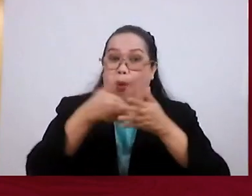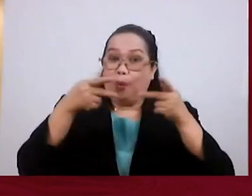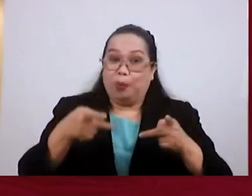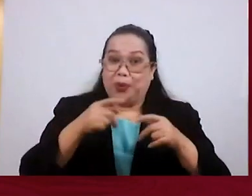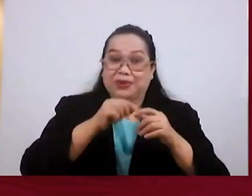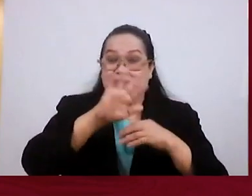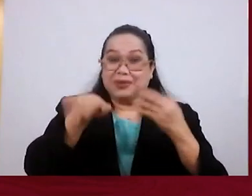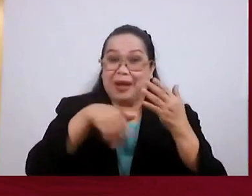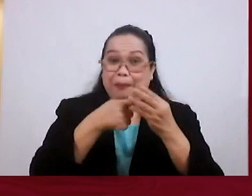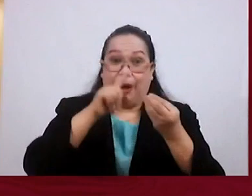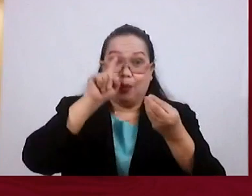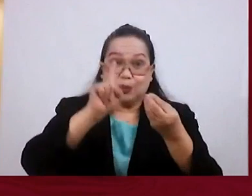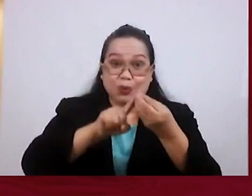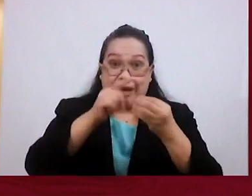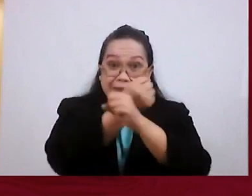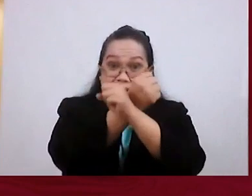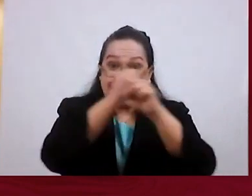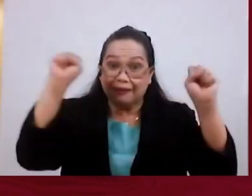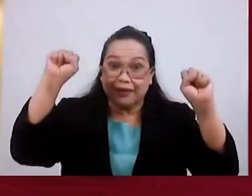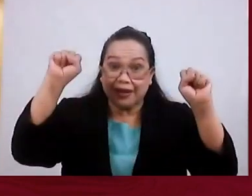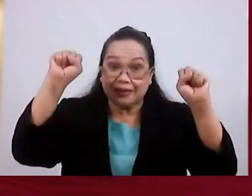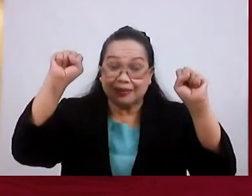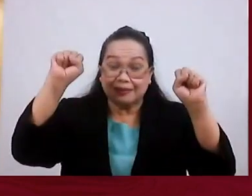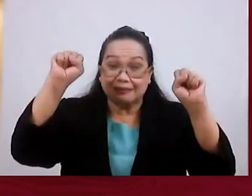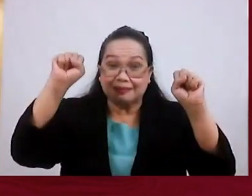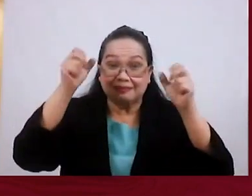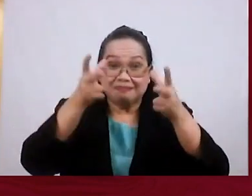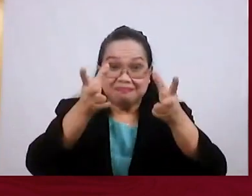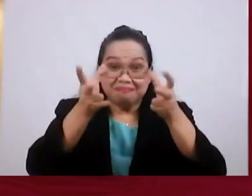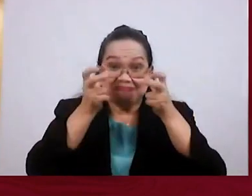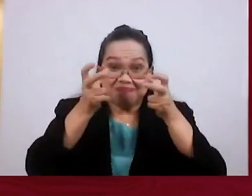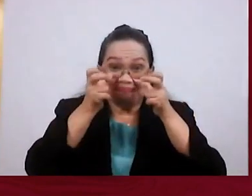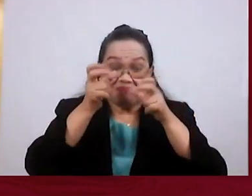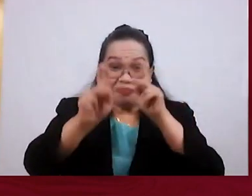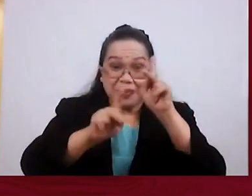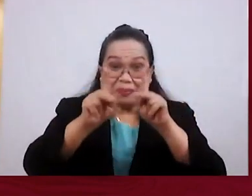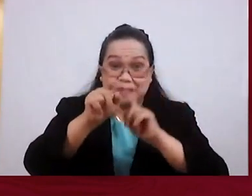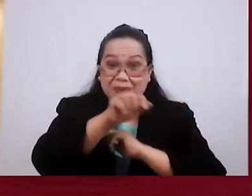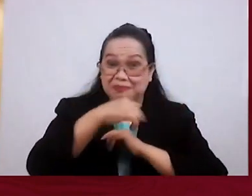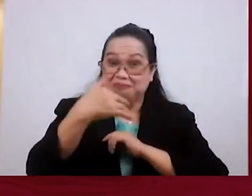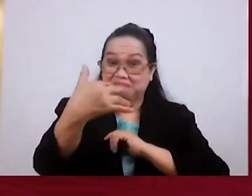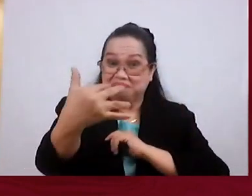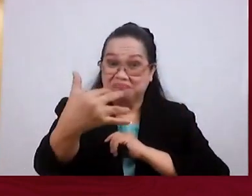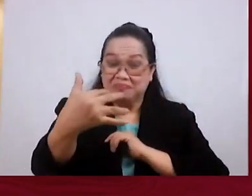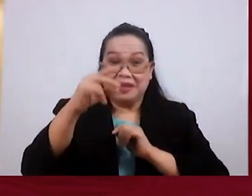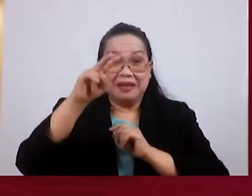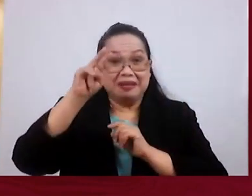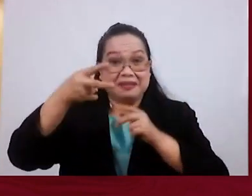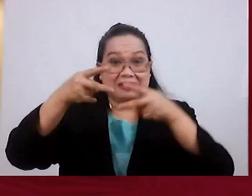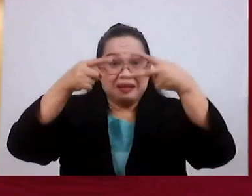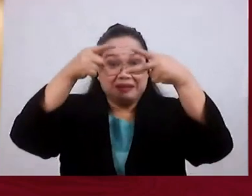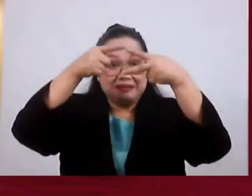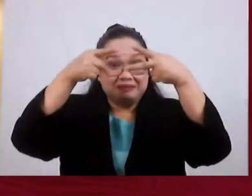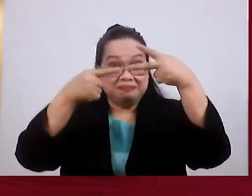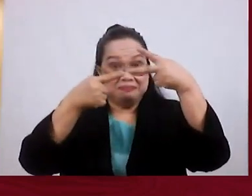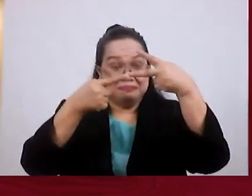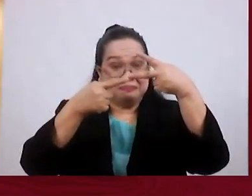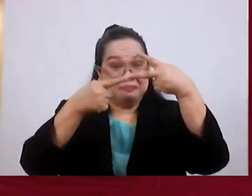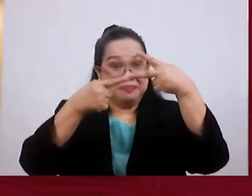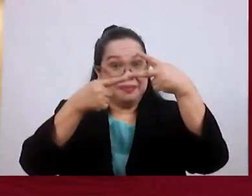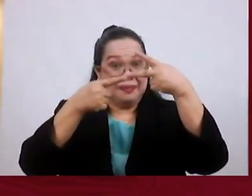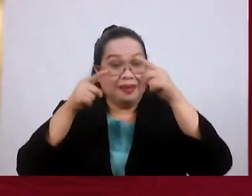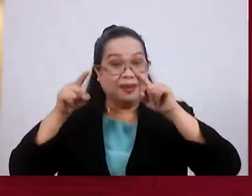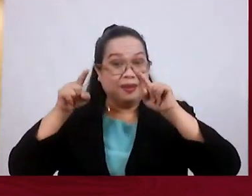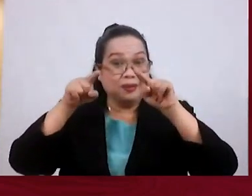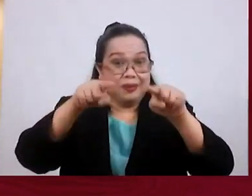about the salvation of his listeners or congregation, the second thing is that when the attenders